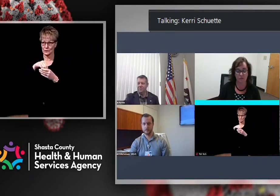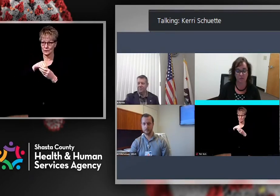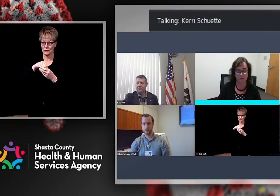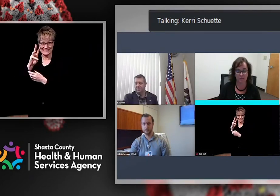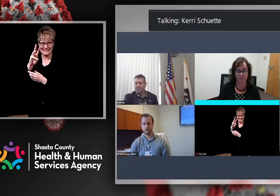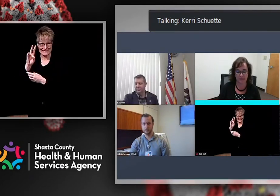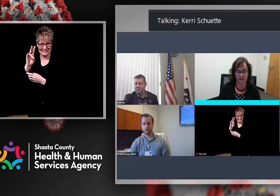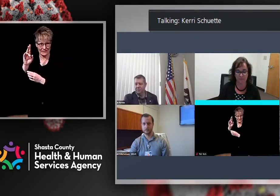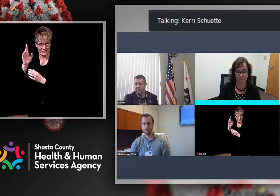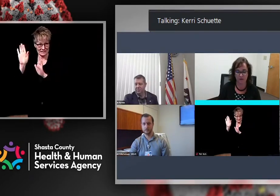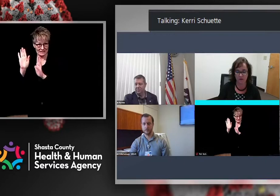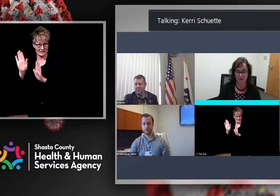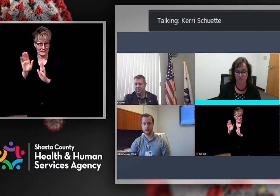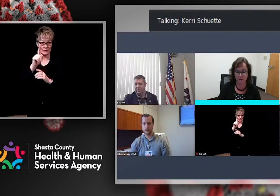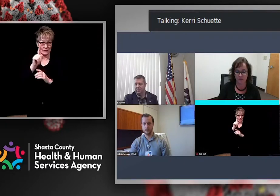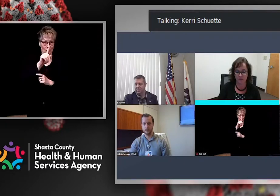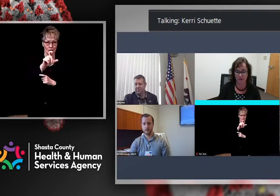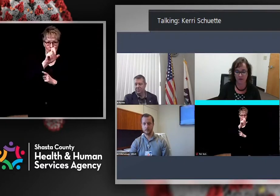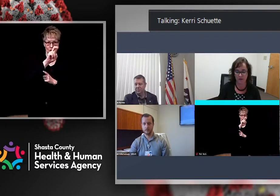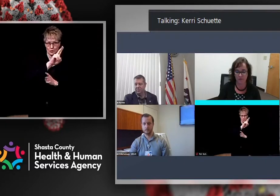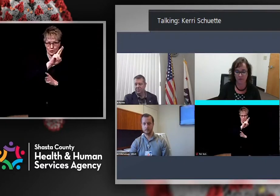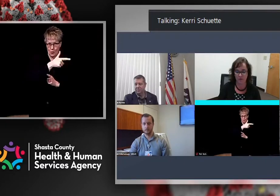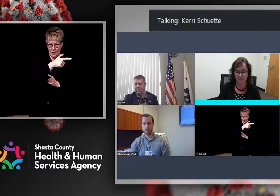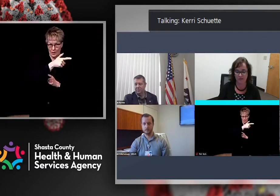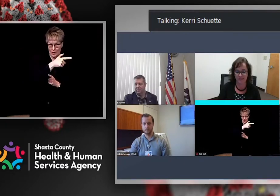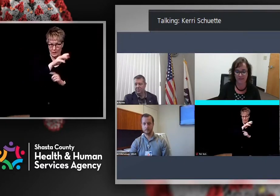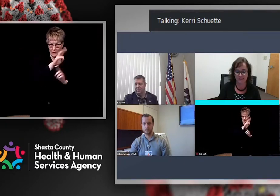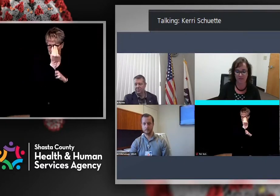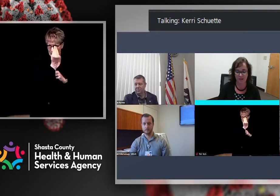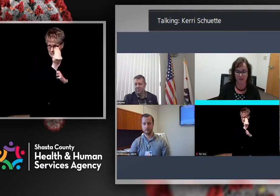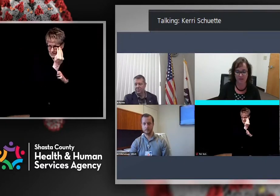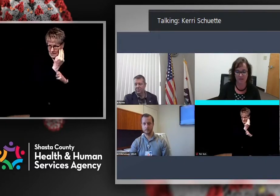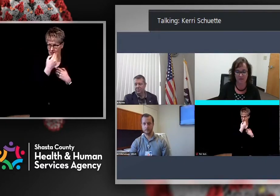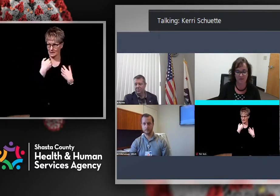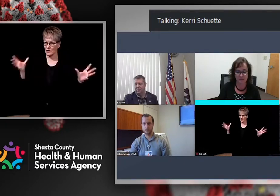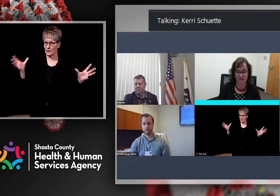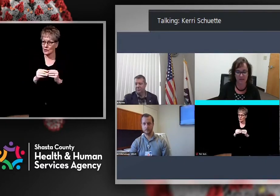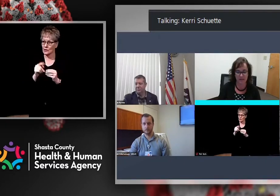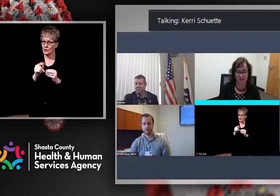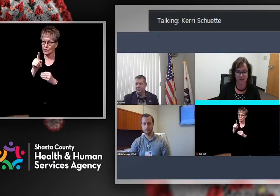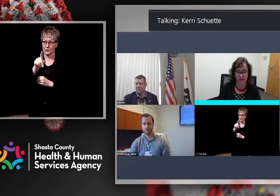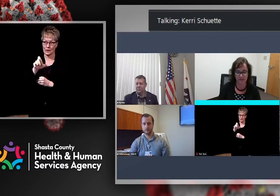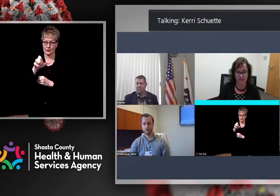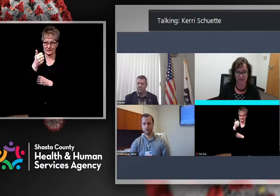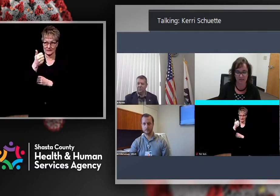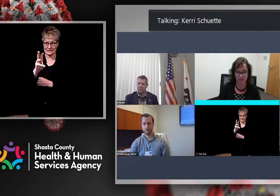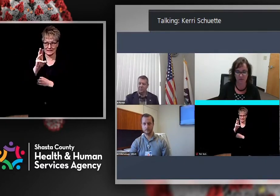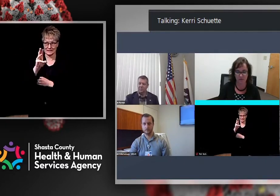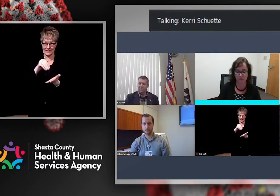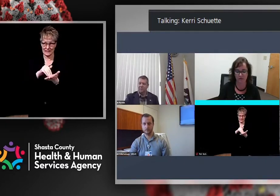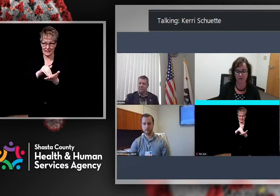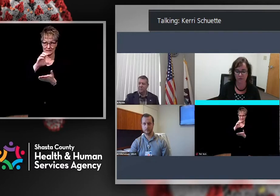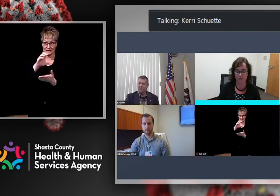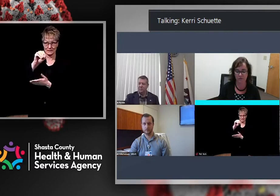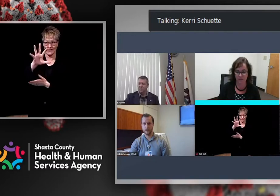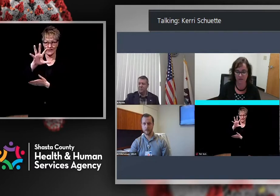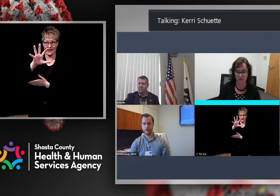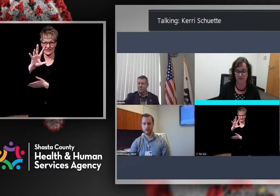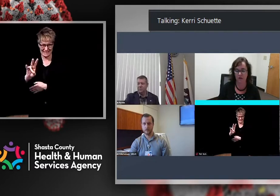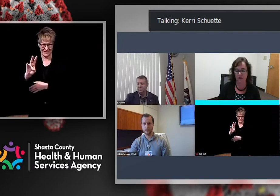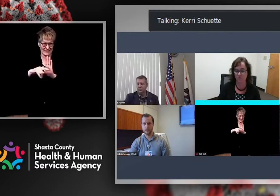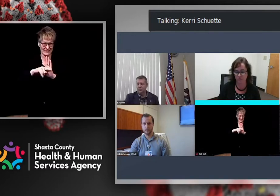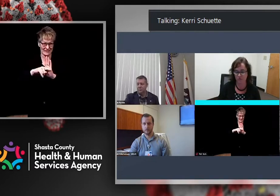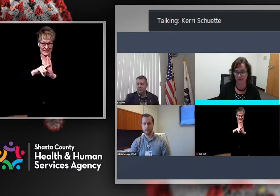121 from Monday. We've done a total of 116,057 negative tests for a total of 125